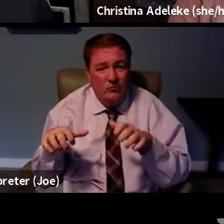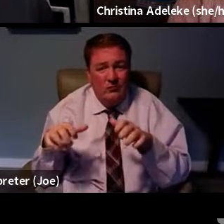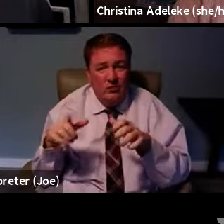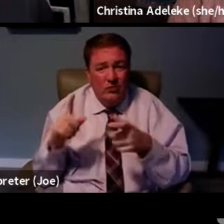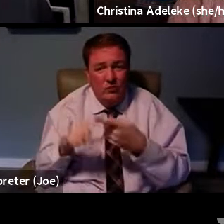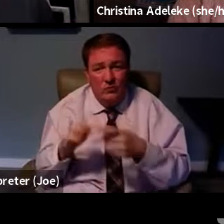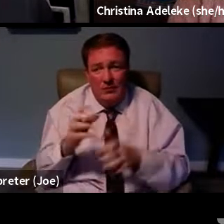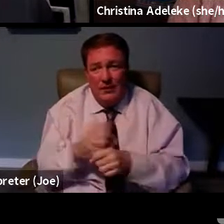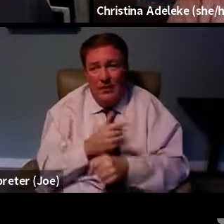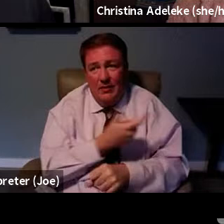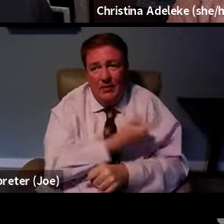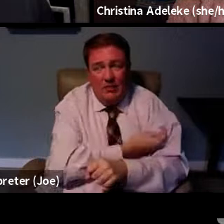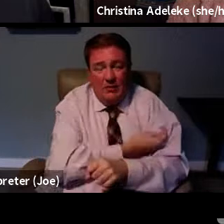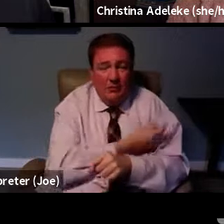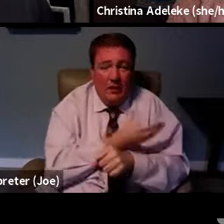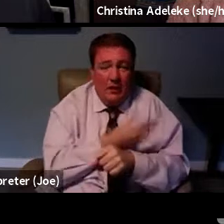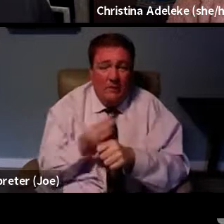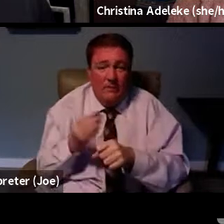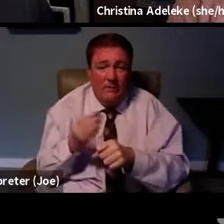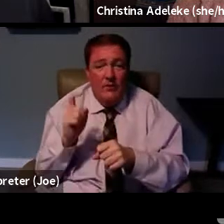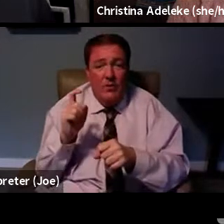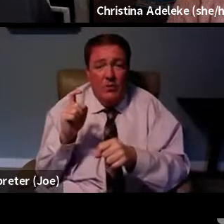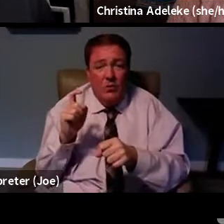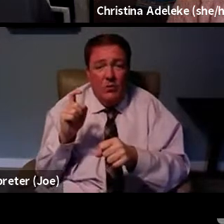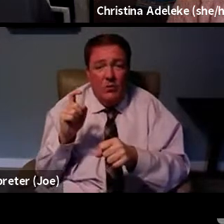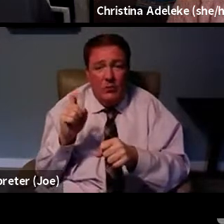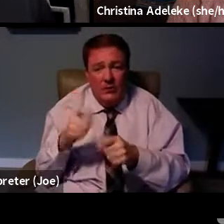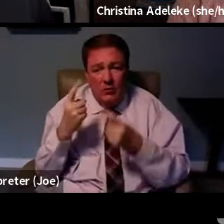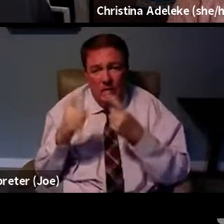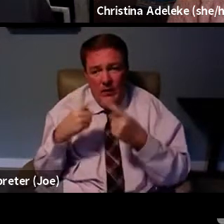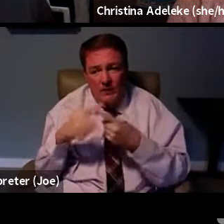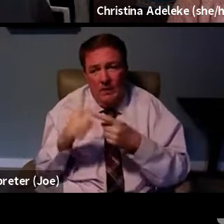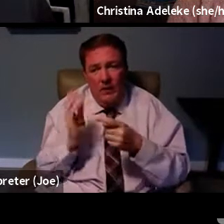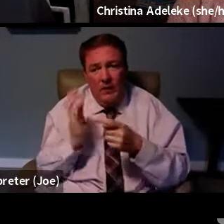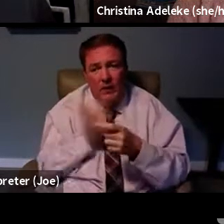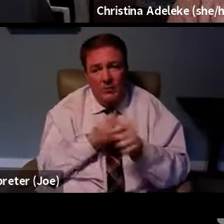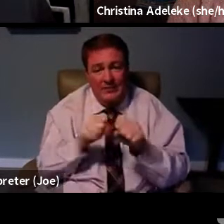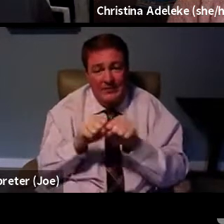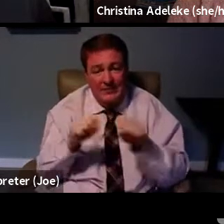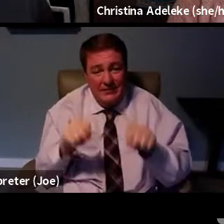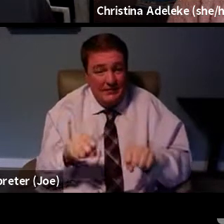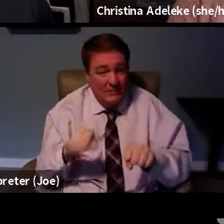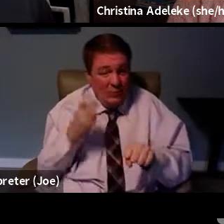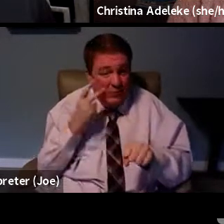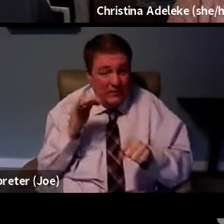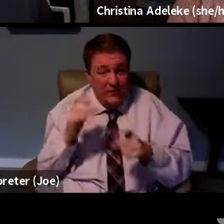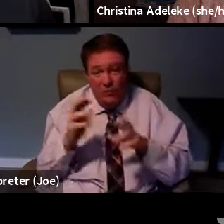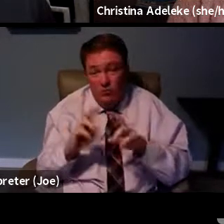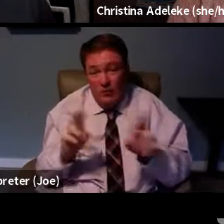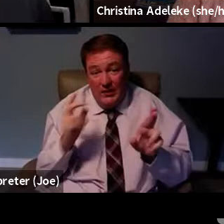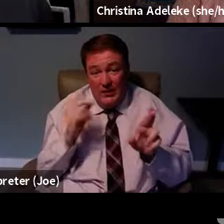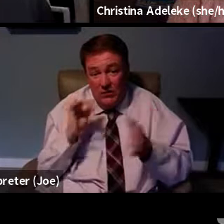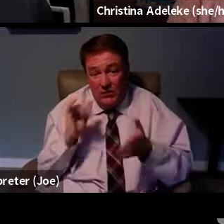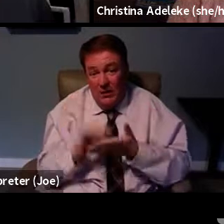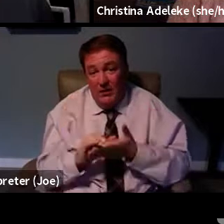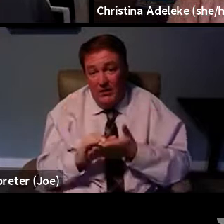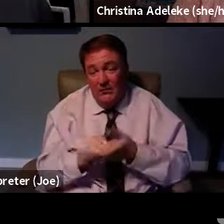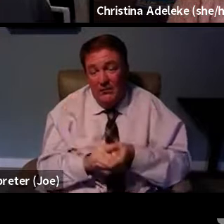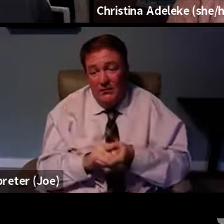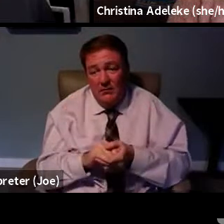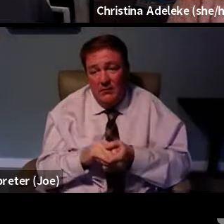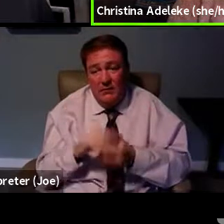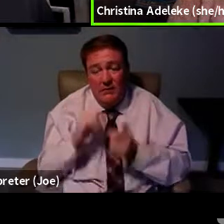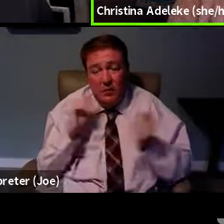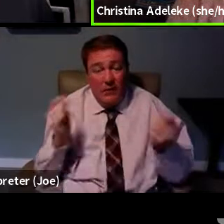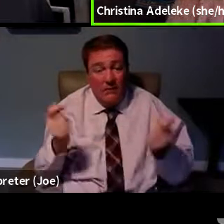injections. And we need to think about how our systems are ready for that, for everybody, right? Not